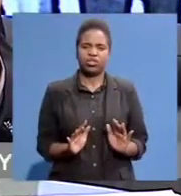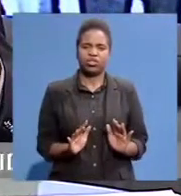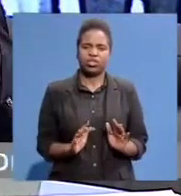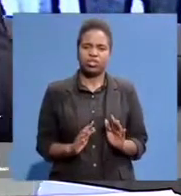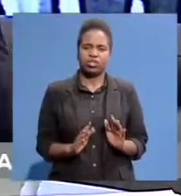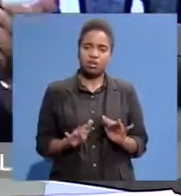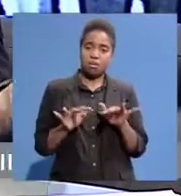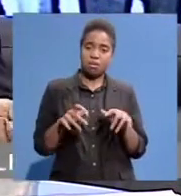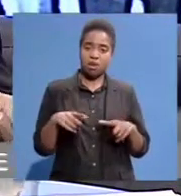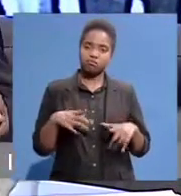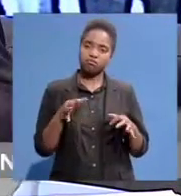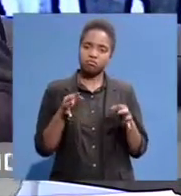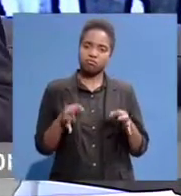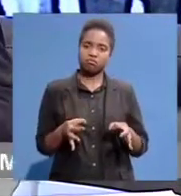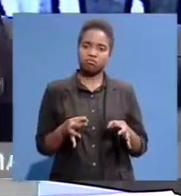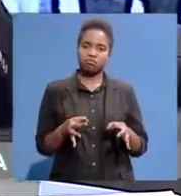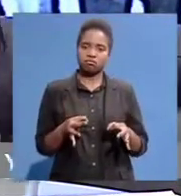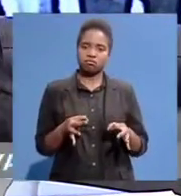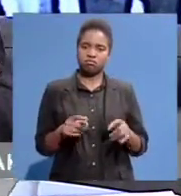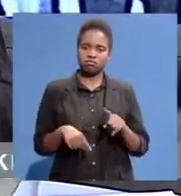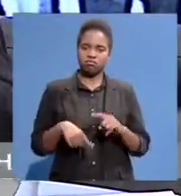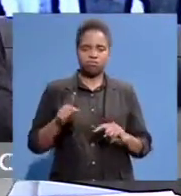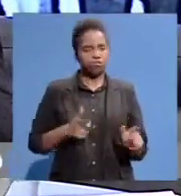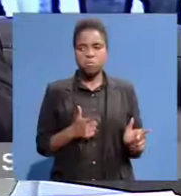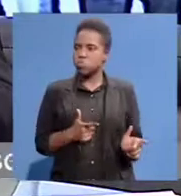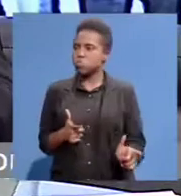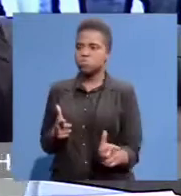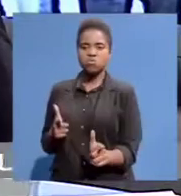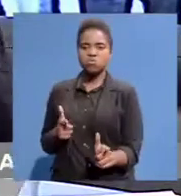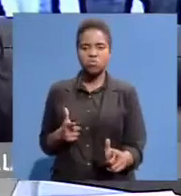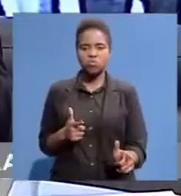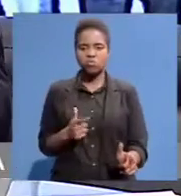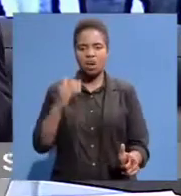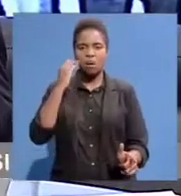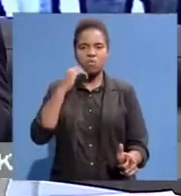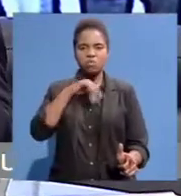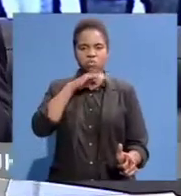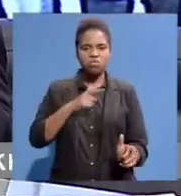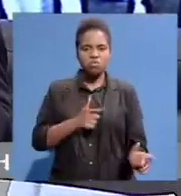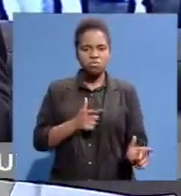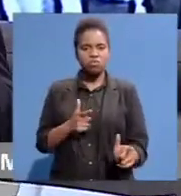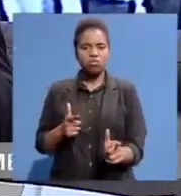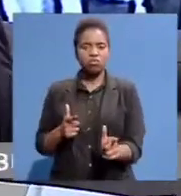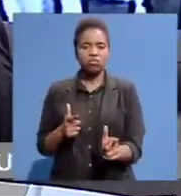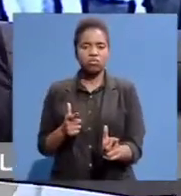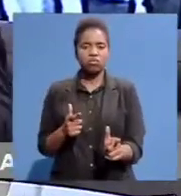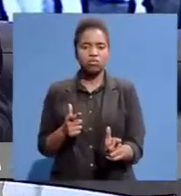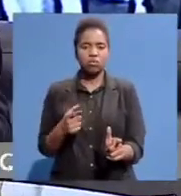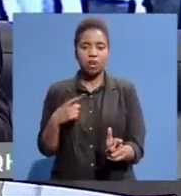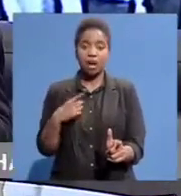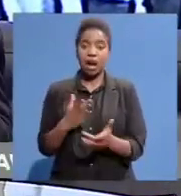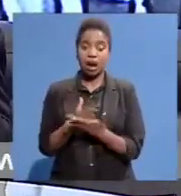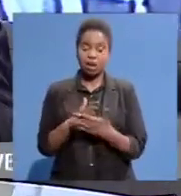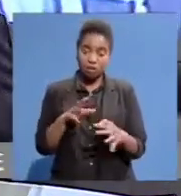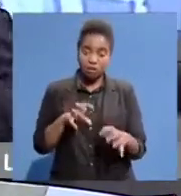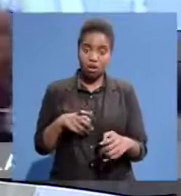To decide to go And carry guns People didn't Easily make those decisions People were forced To make